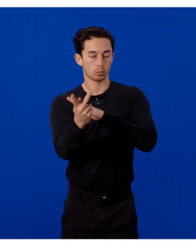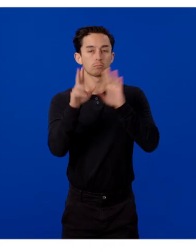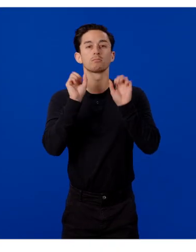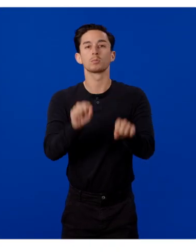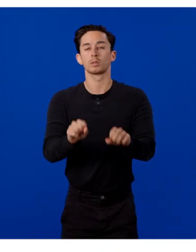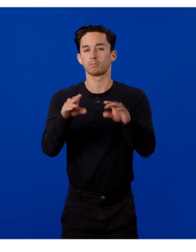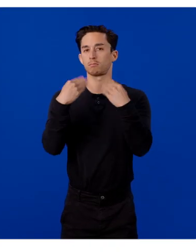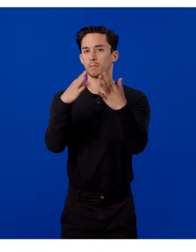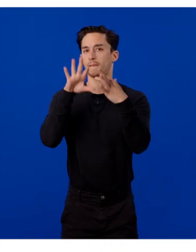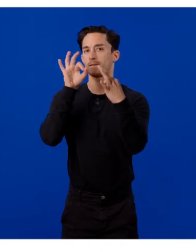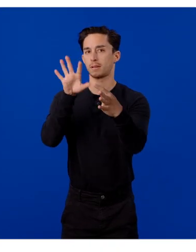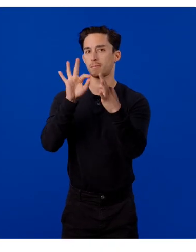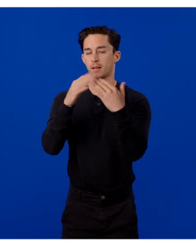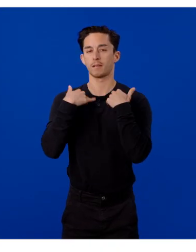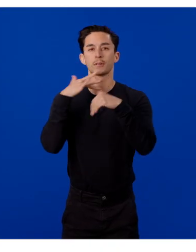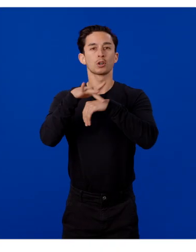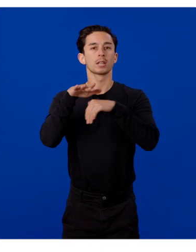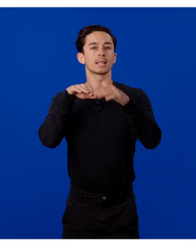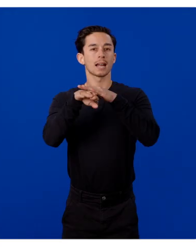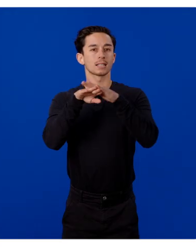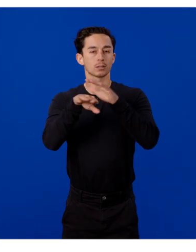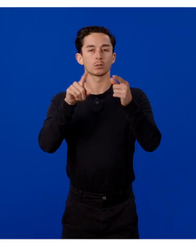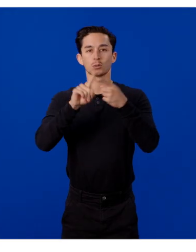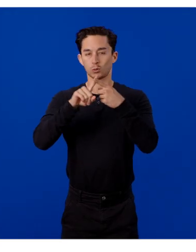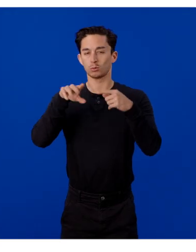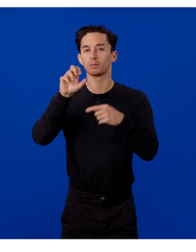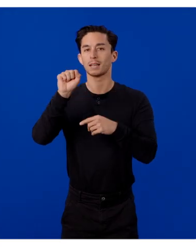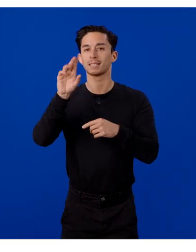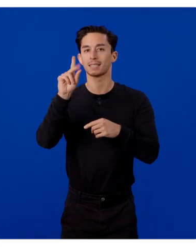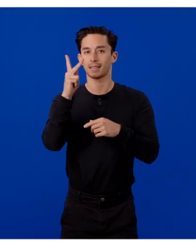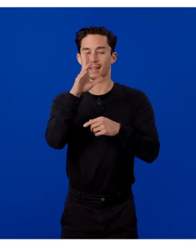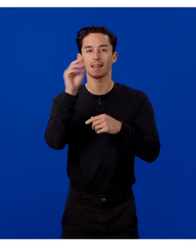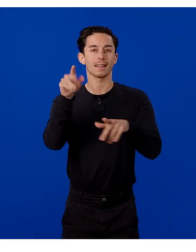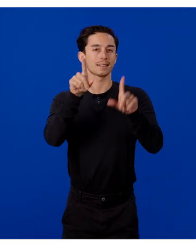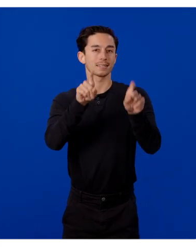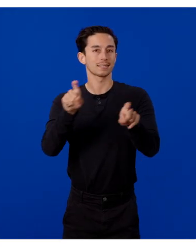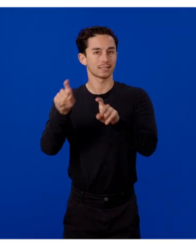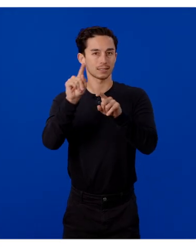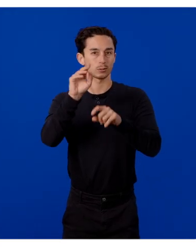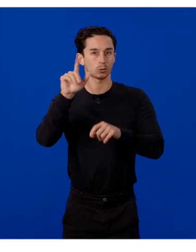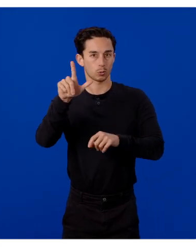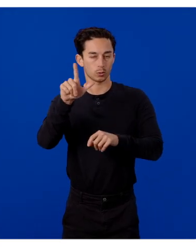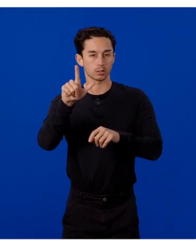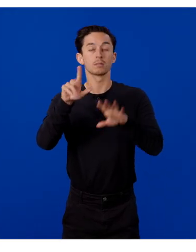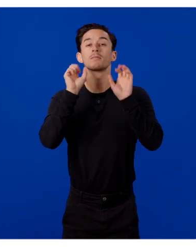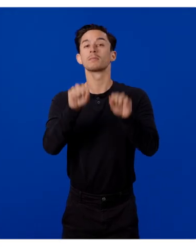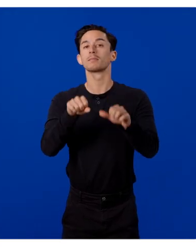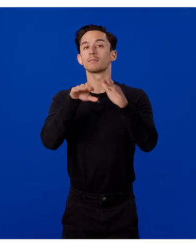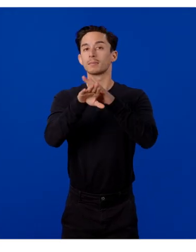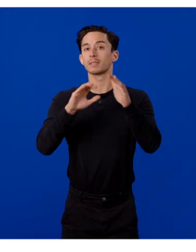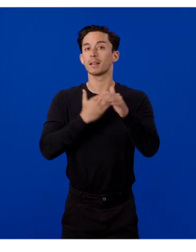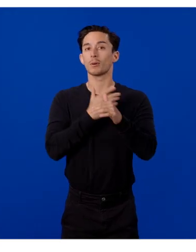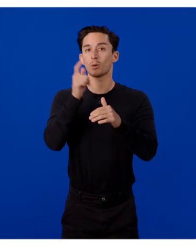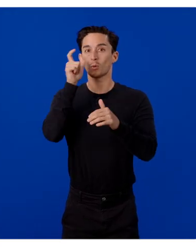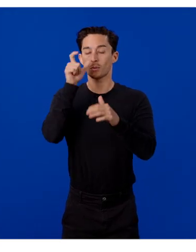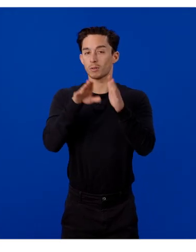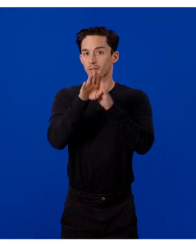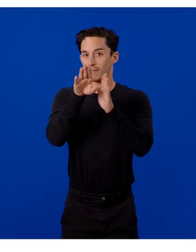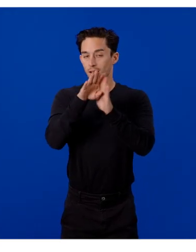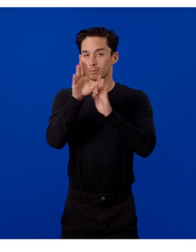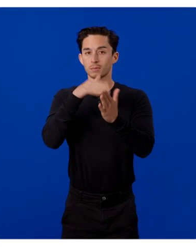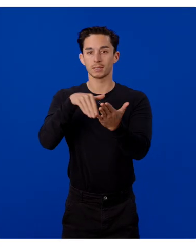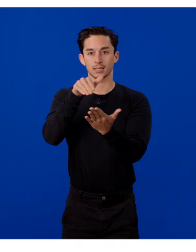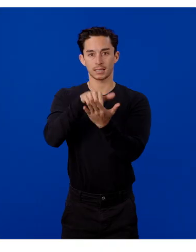to provide feedback and have early access to the SDK and testing tools. You'll also be able to access our Wearables Developer Center,